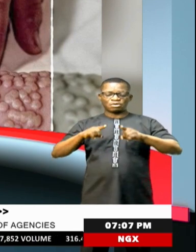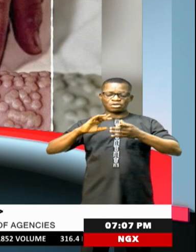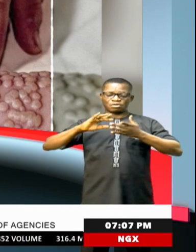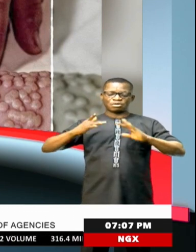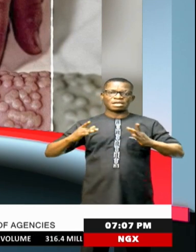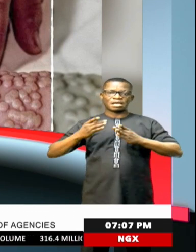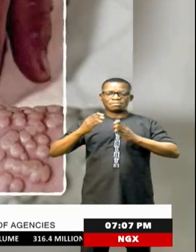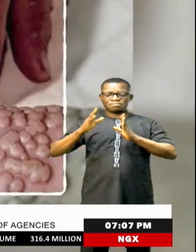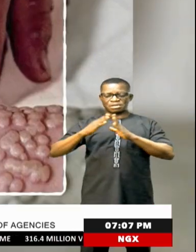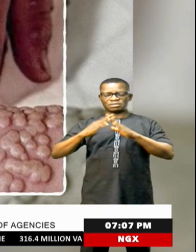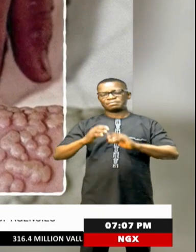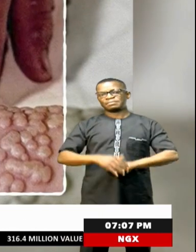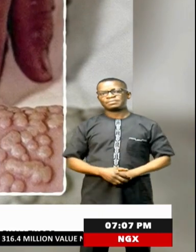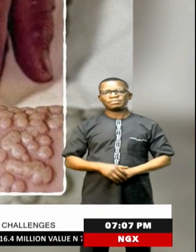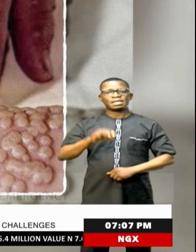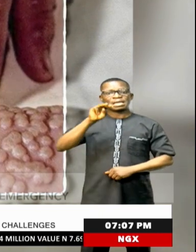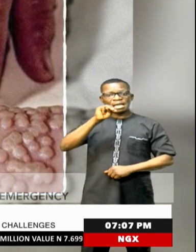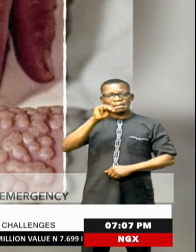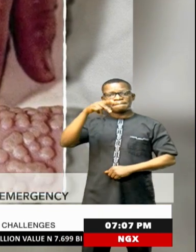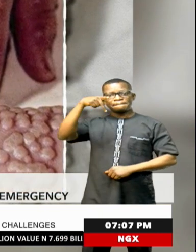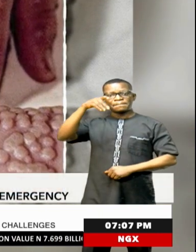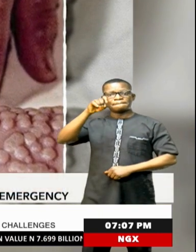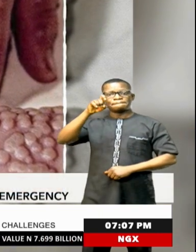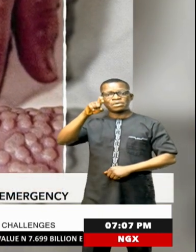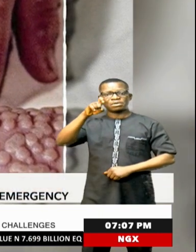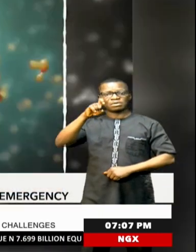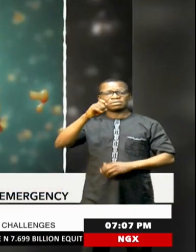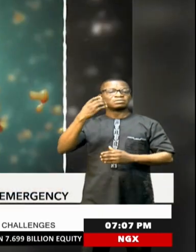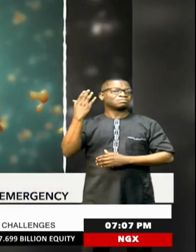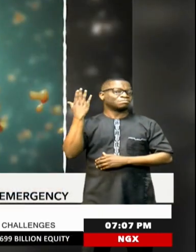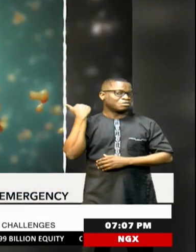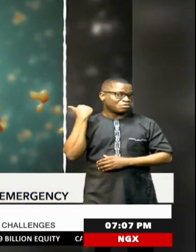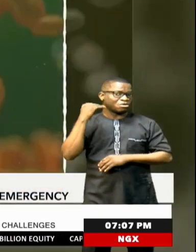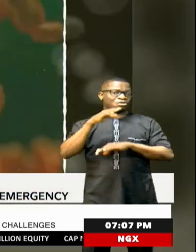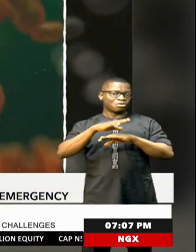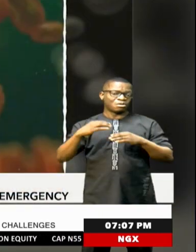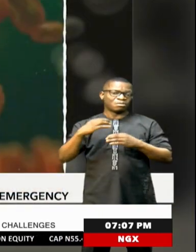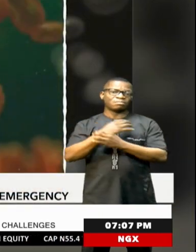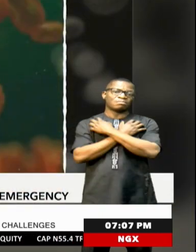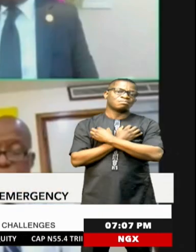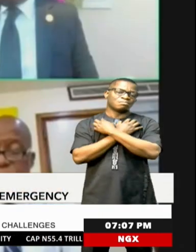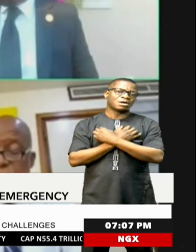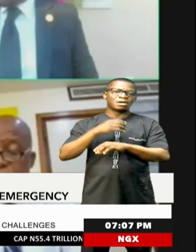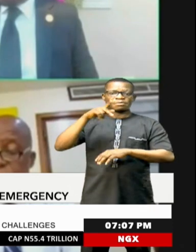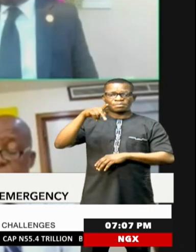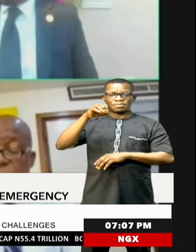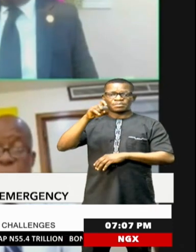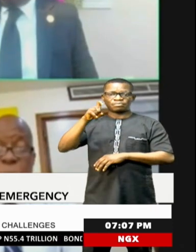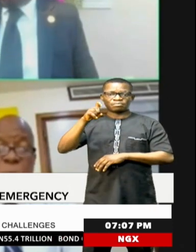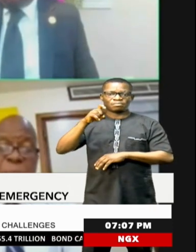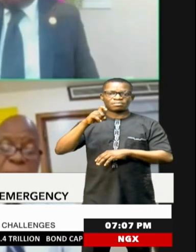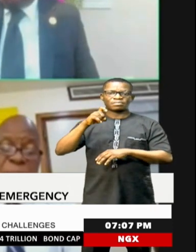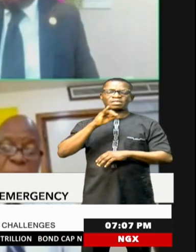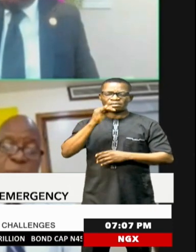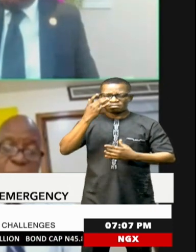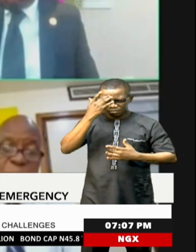briefing. MPOX, formerly called monkeypox, is a highly infectious disease, which scientists from the